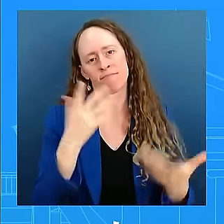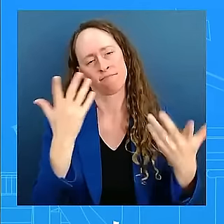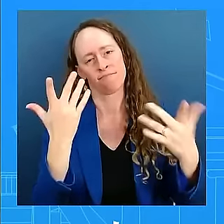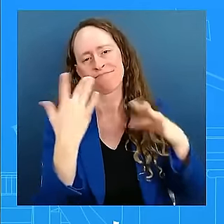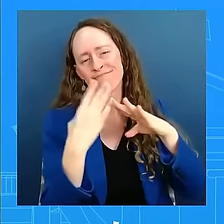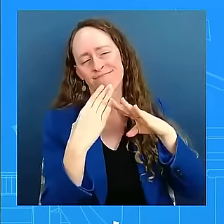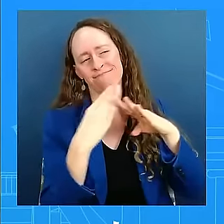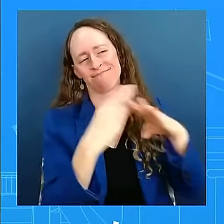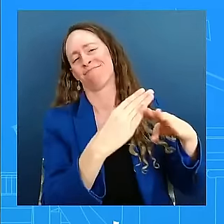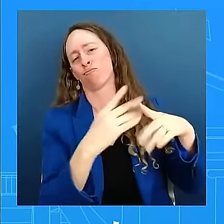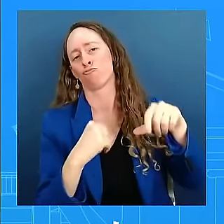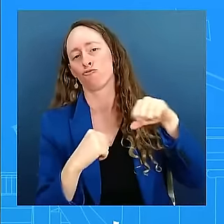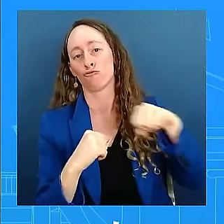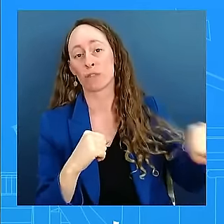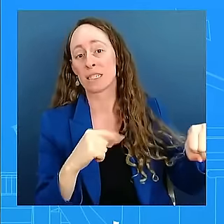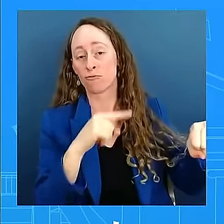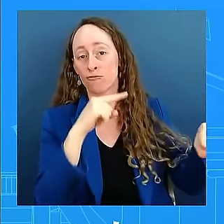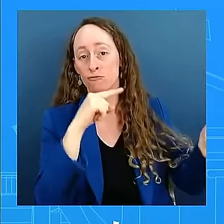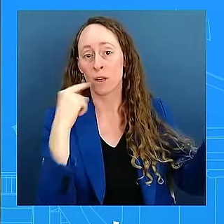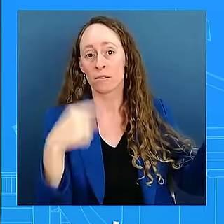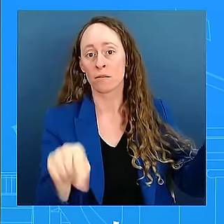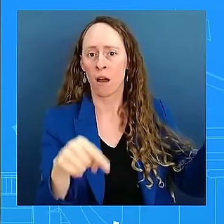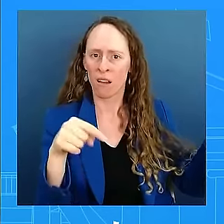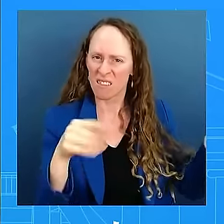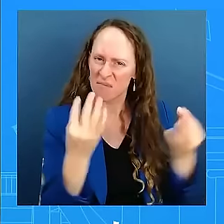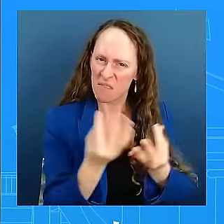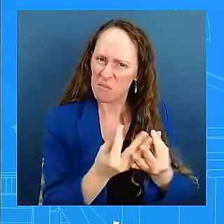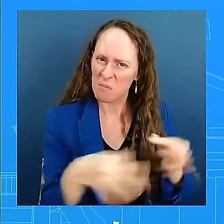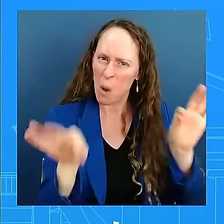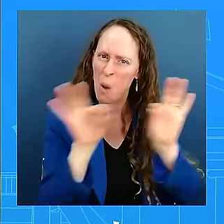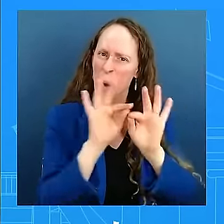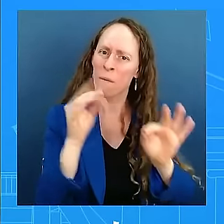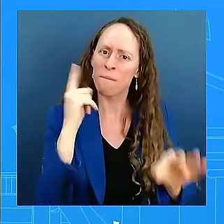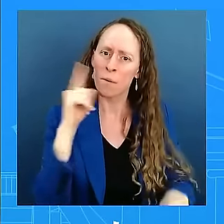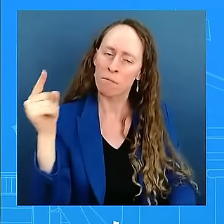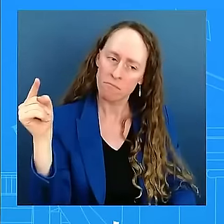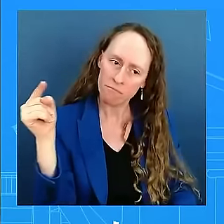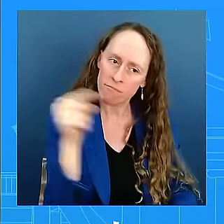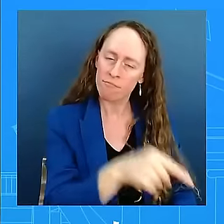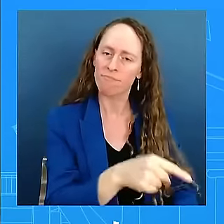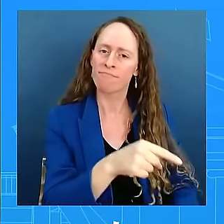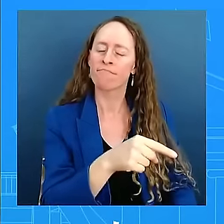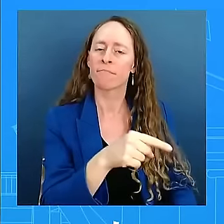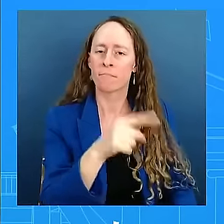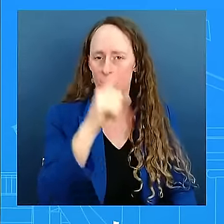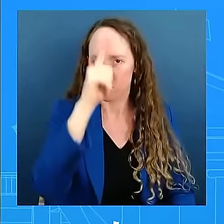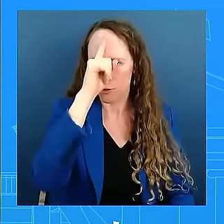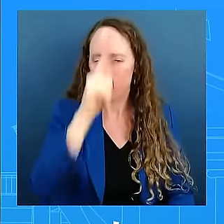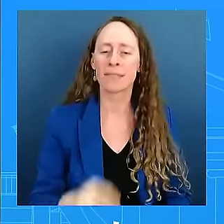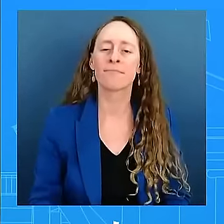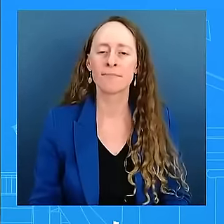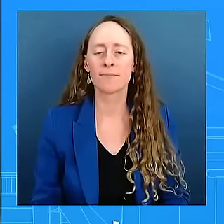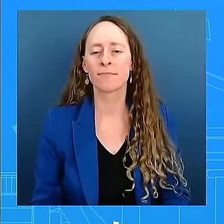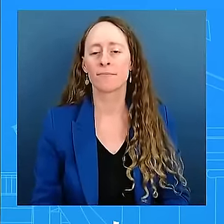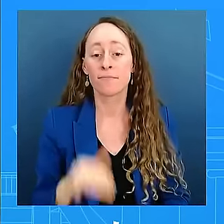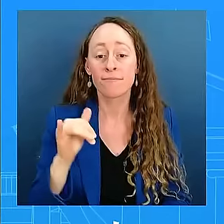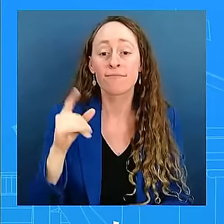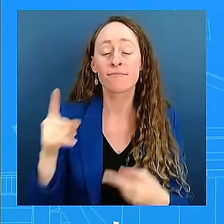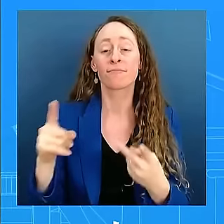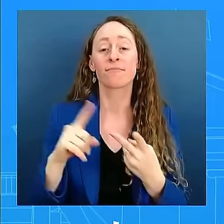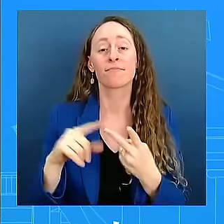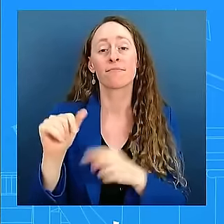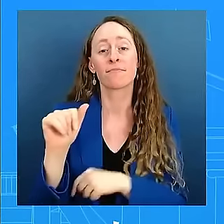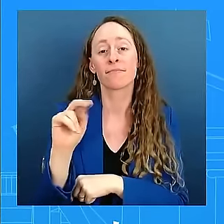certainly will be a big part of that trip. And when it comes to Angola, there's going to be a bilateral meeting that the President will